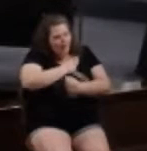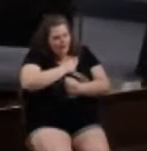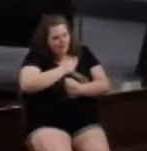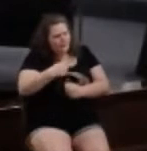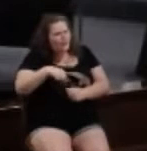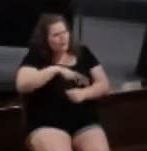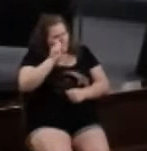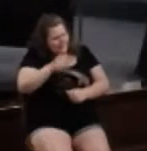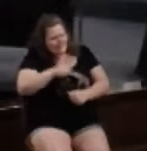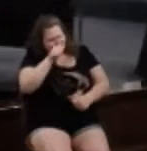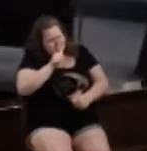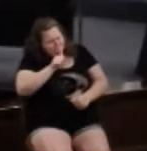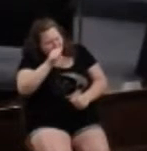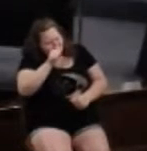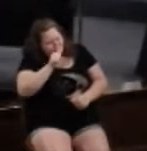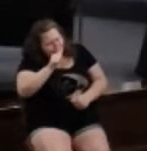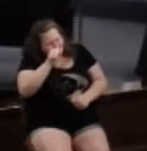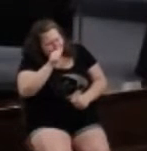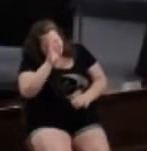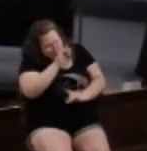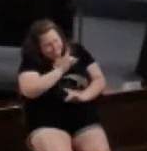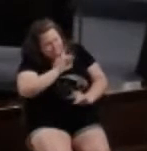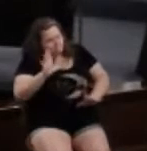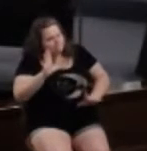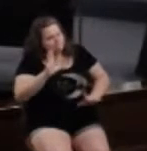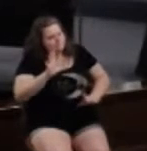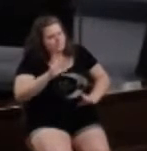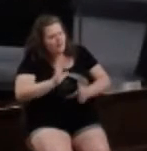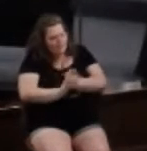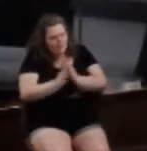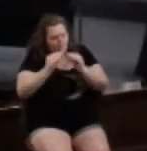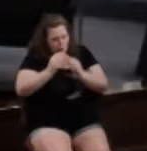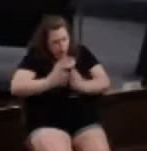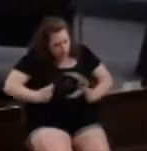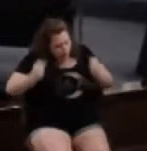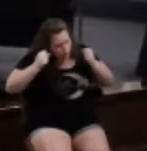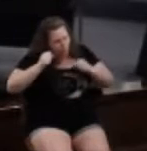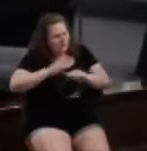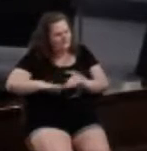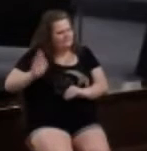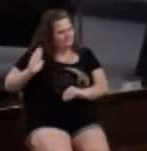the storm and come out stronger than we were before